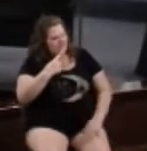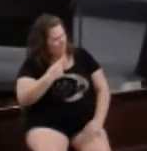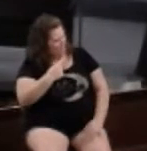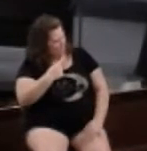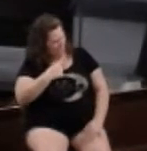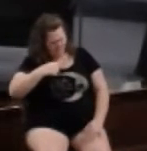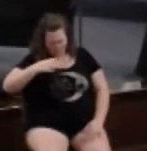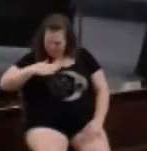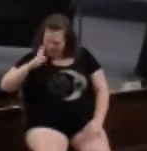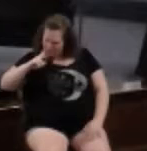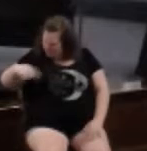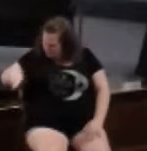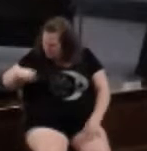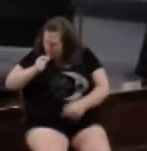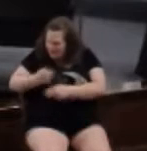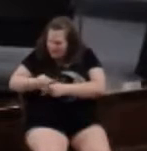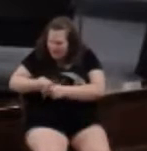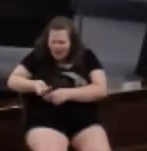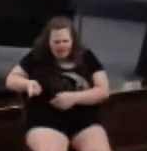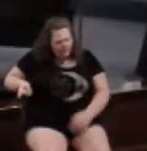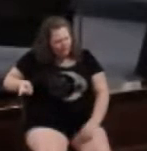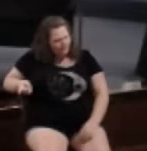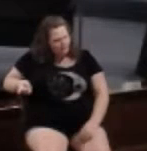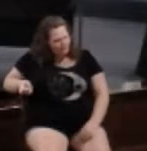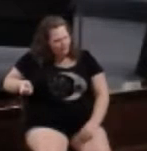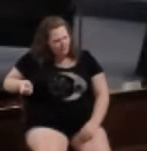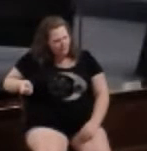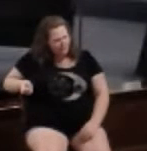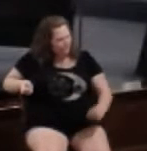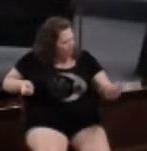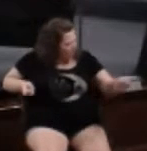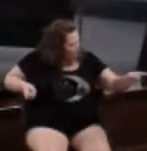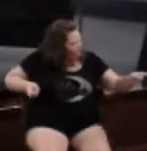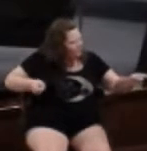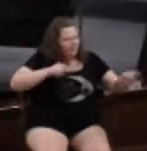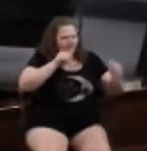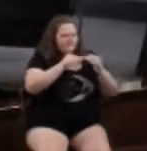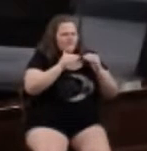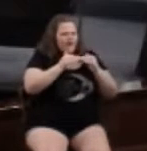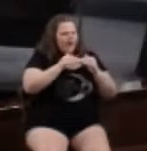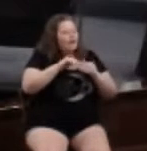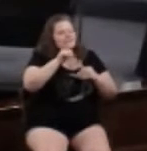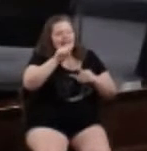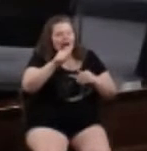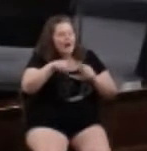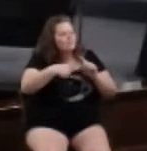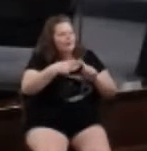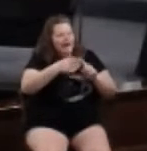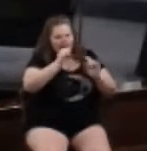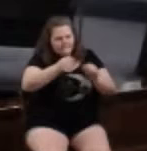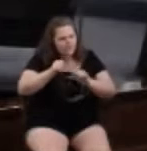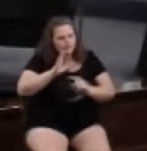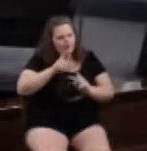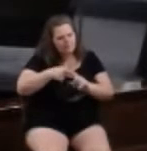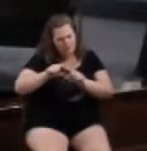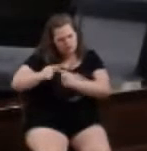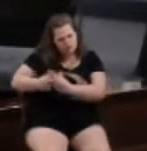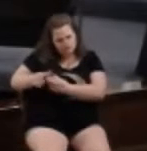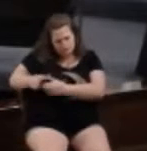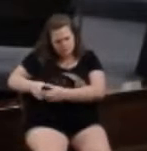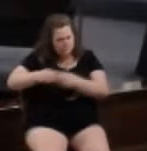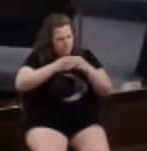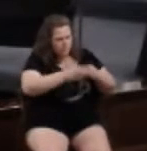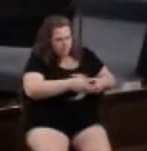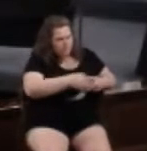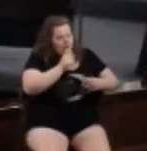guys aren't being taken care of. Actually, our ladies. Notice that the problem is not with the individuals. It is with their widows being taken care of. And I have to point out